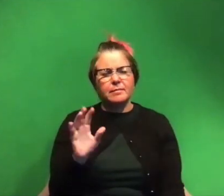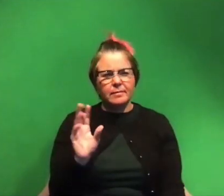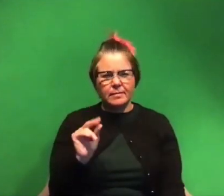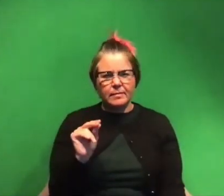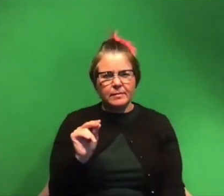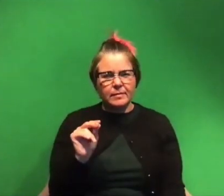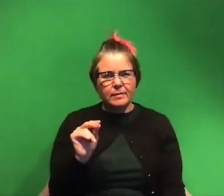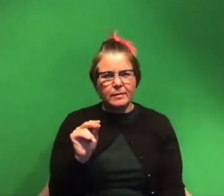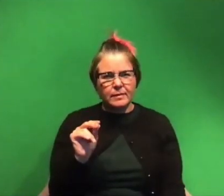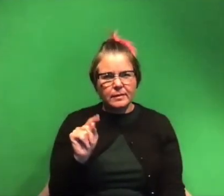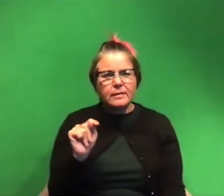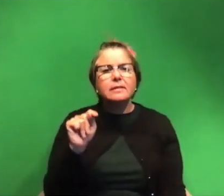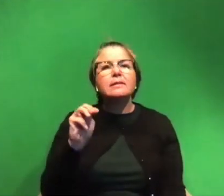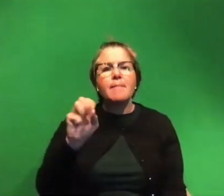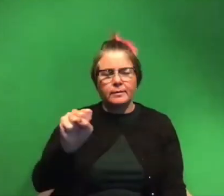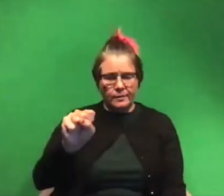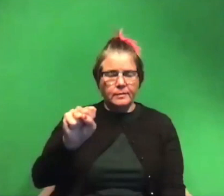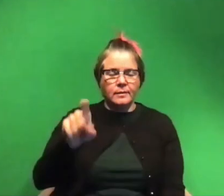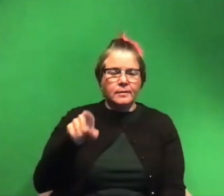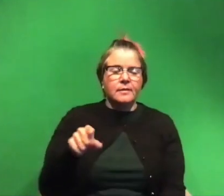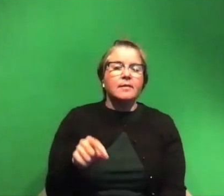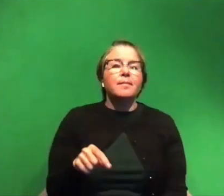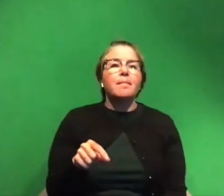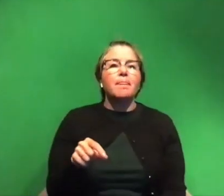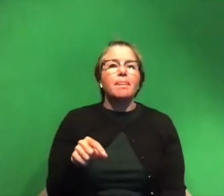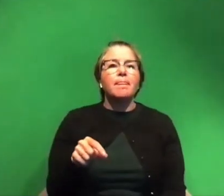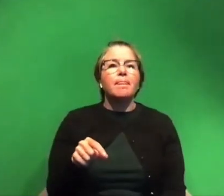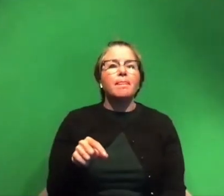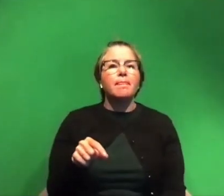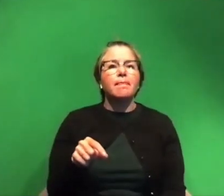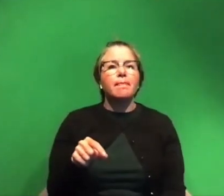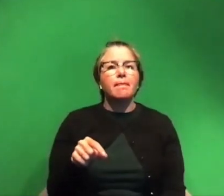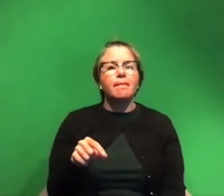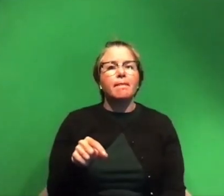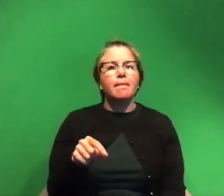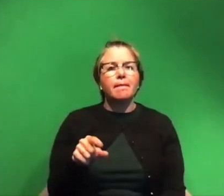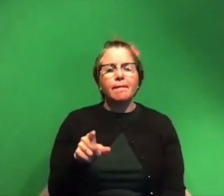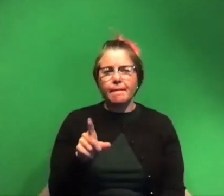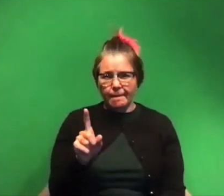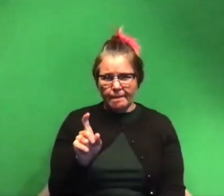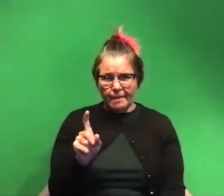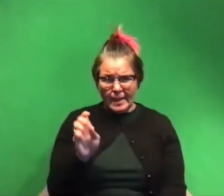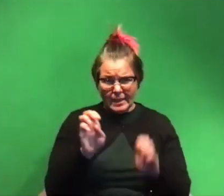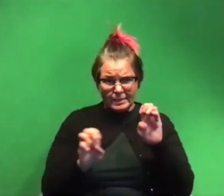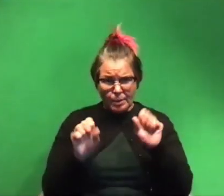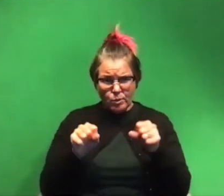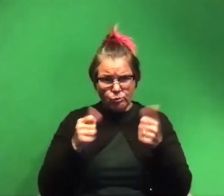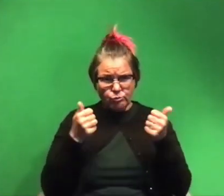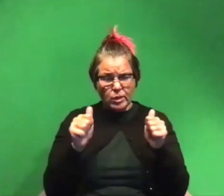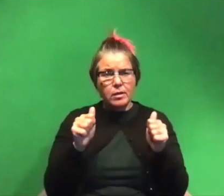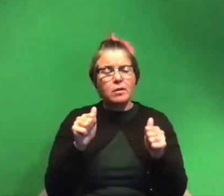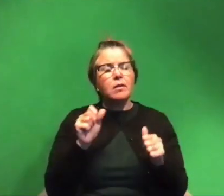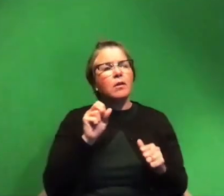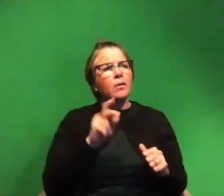tms there we go um so it is an experiment that you could try to do like say okay